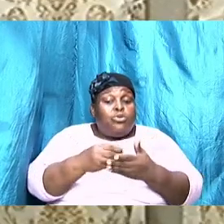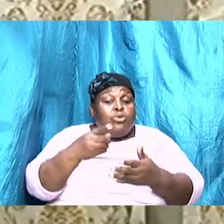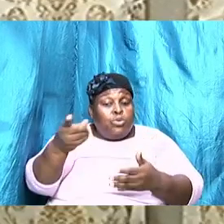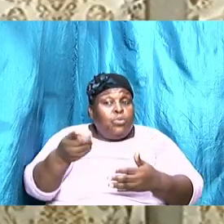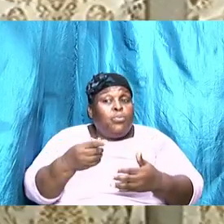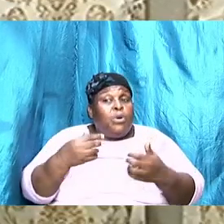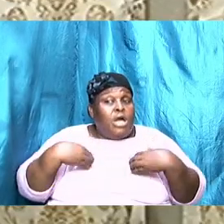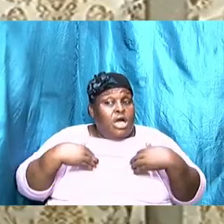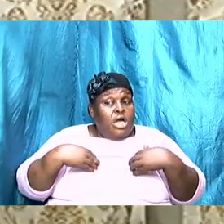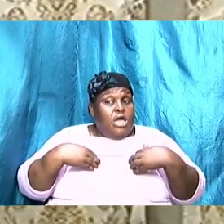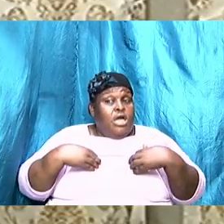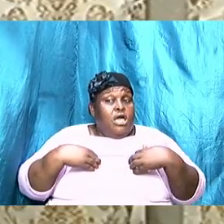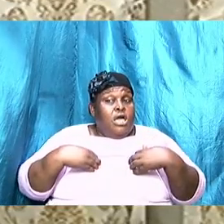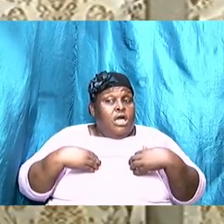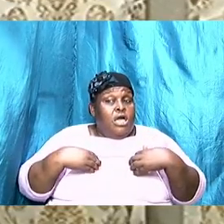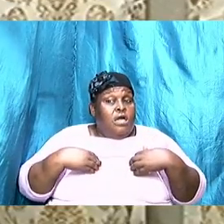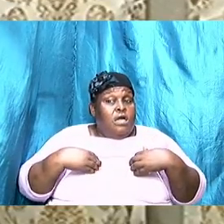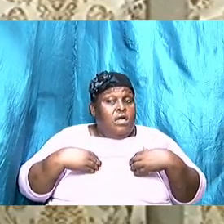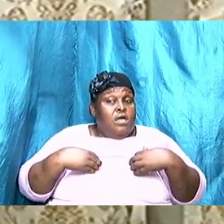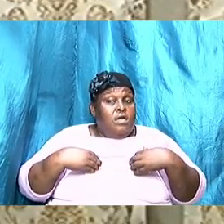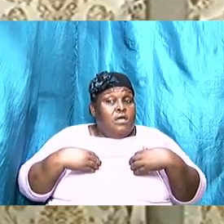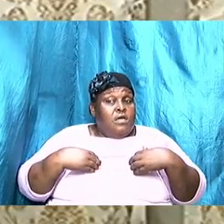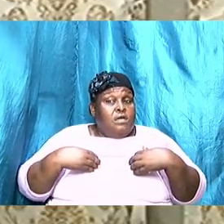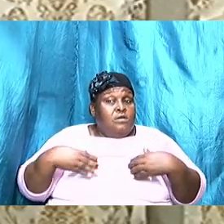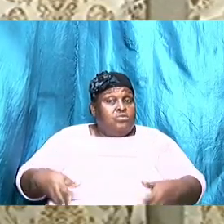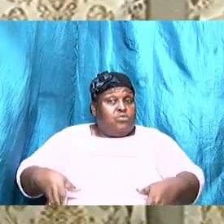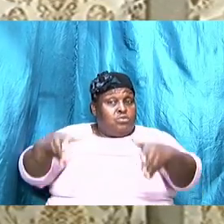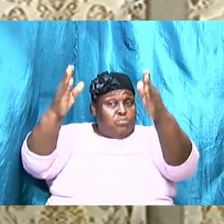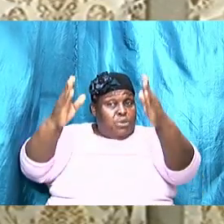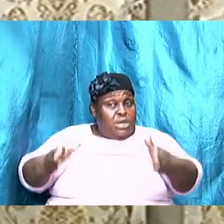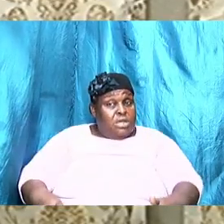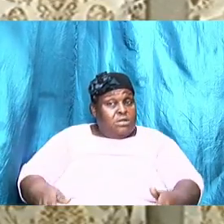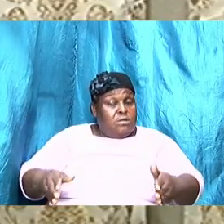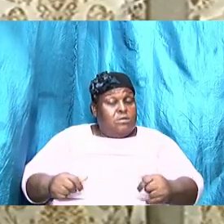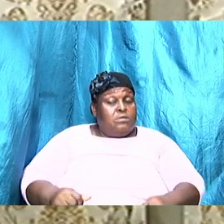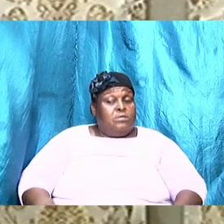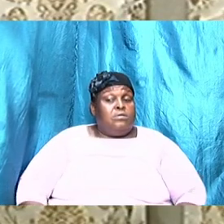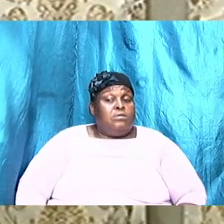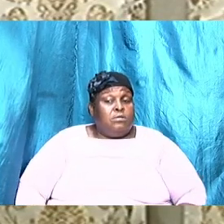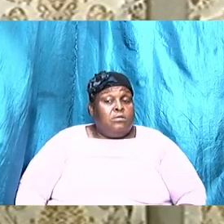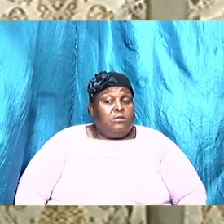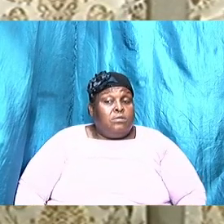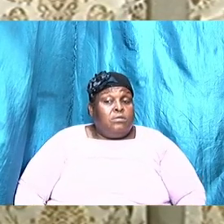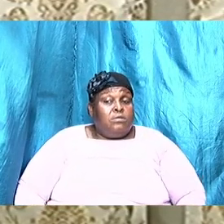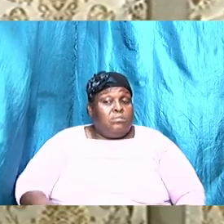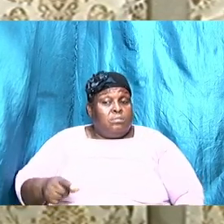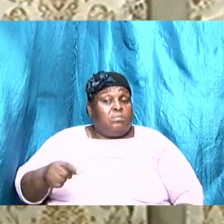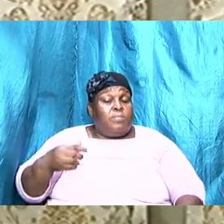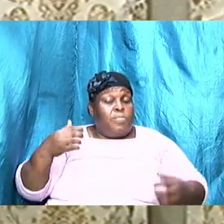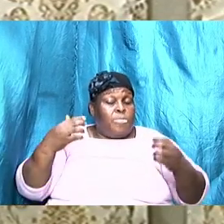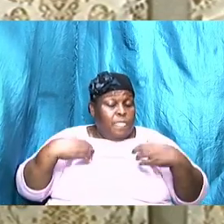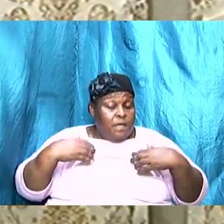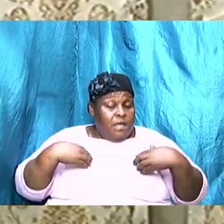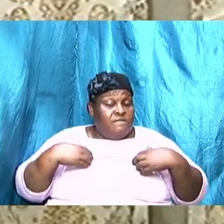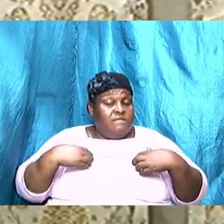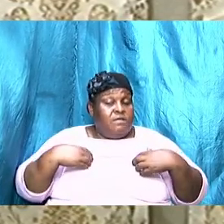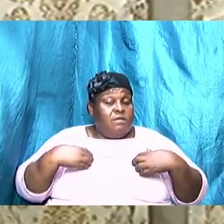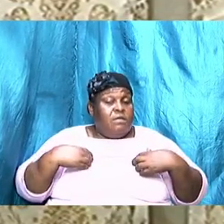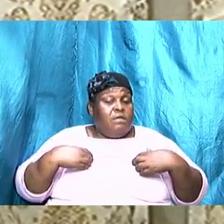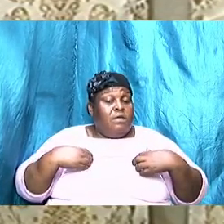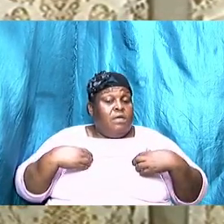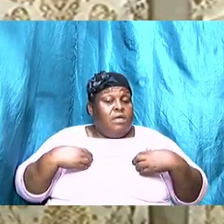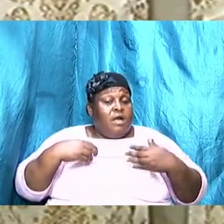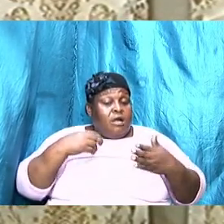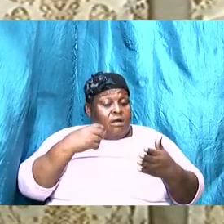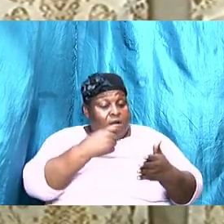so the essence the portrayal here is that we have a budget that we know what we're